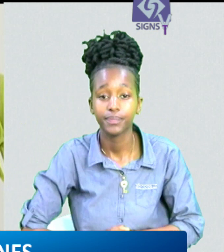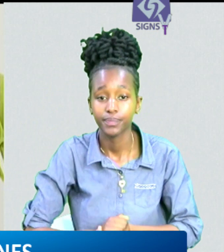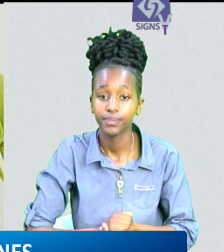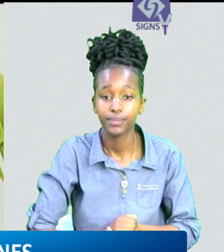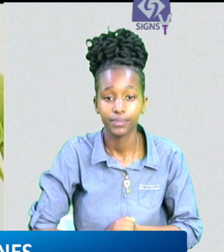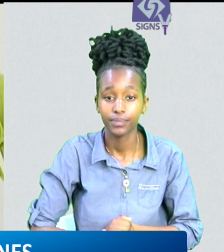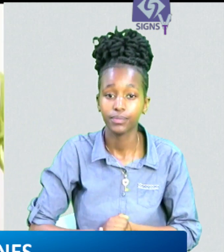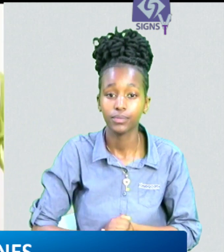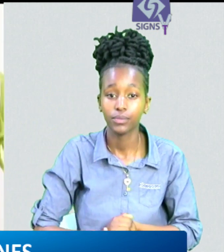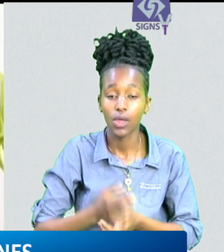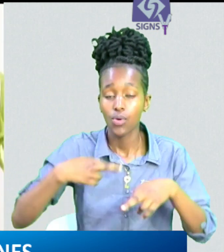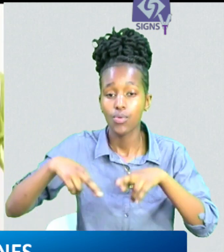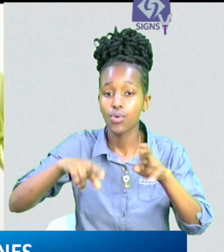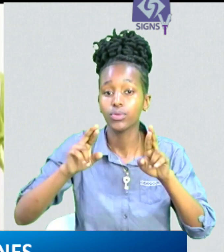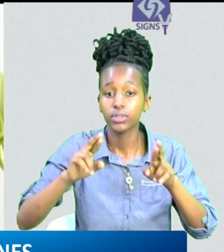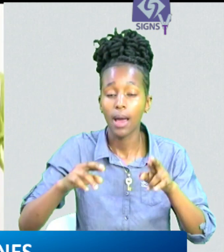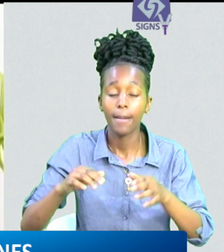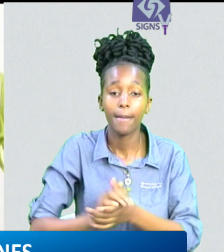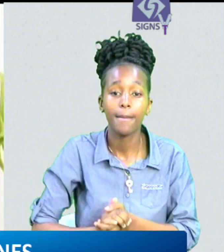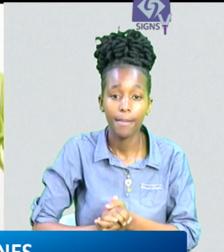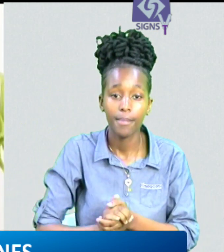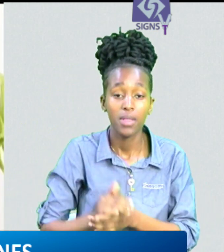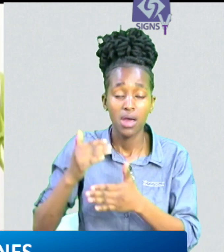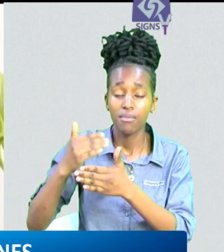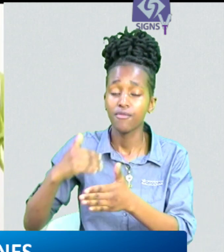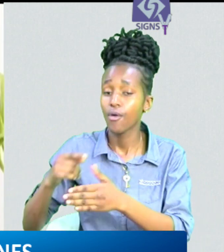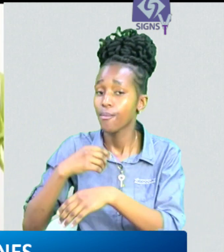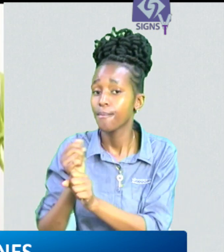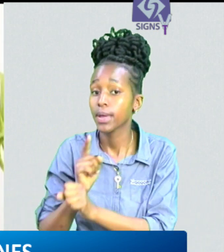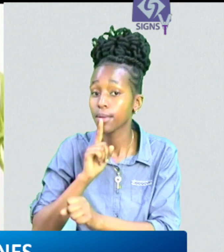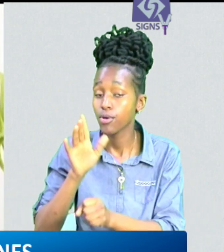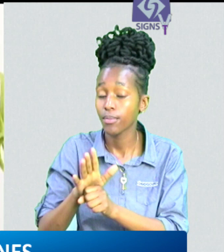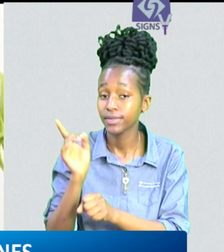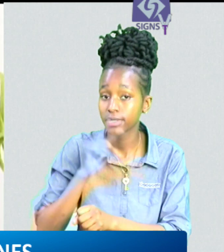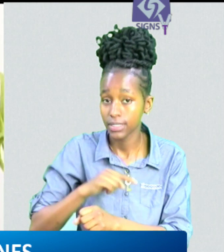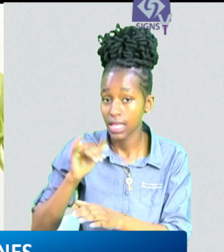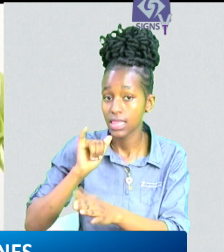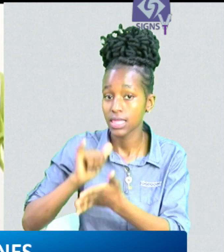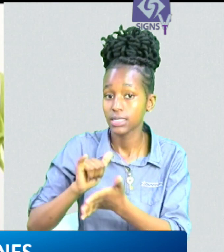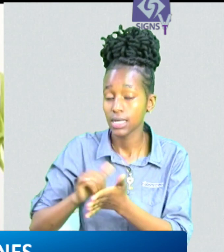um roads he made the promise that his leadership